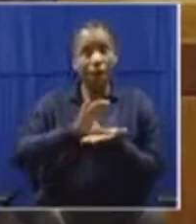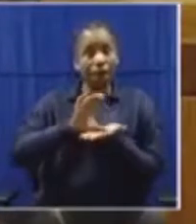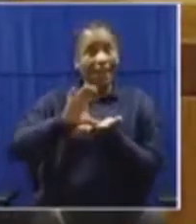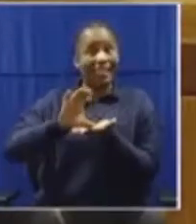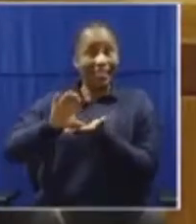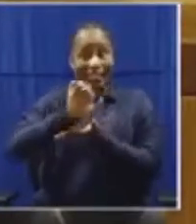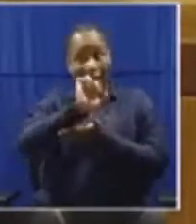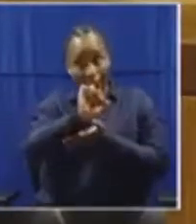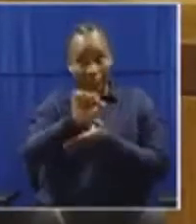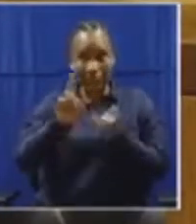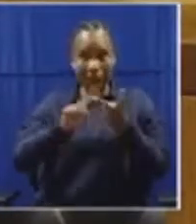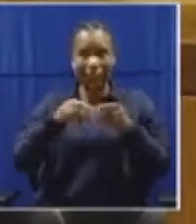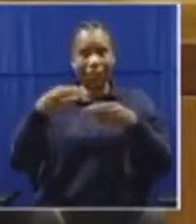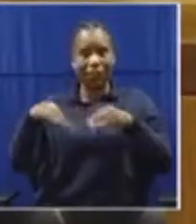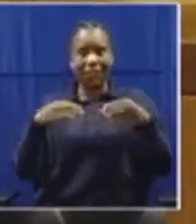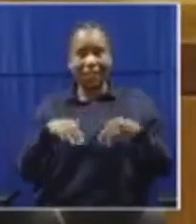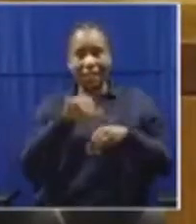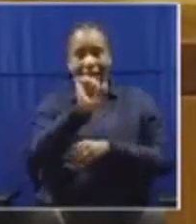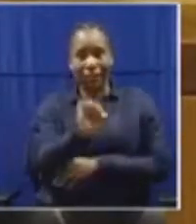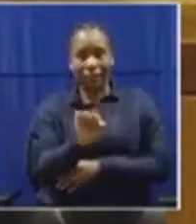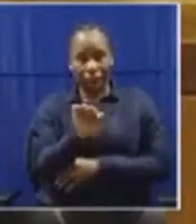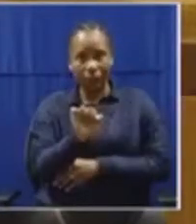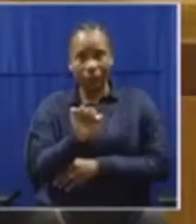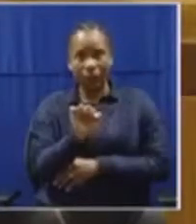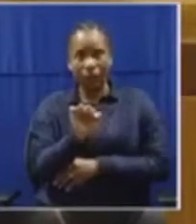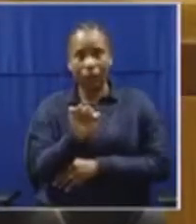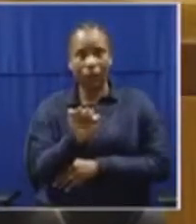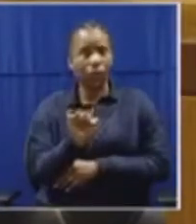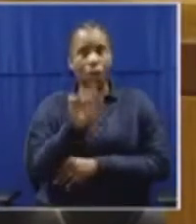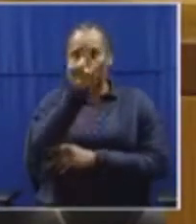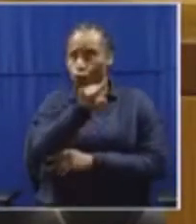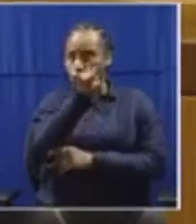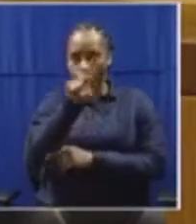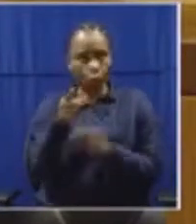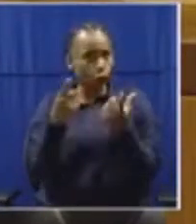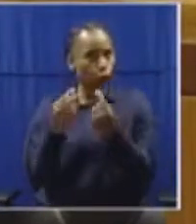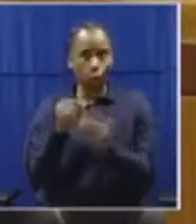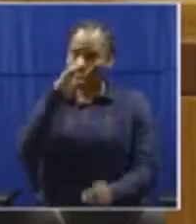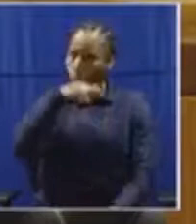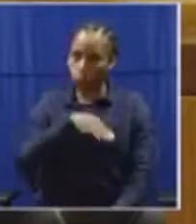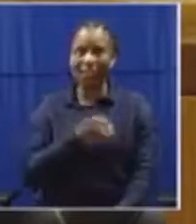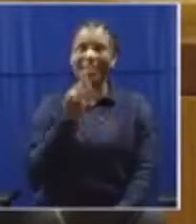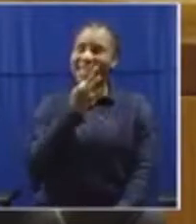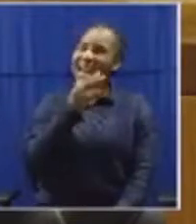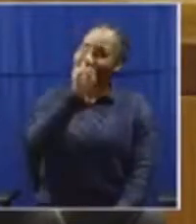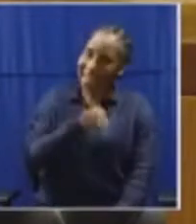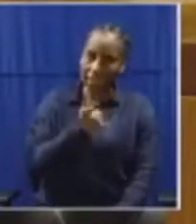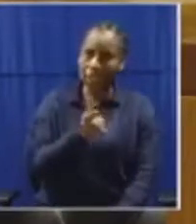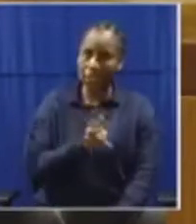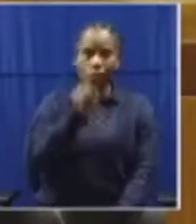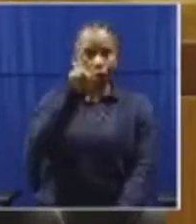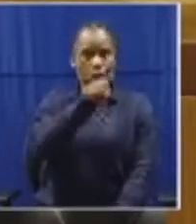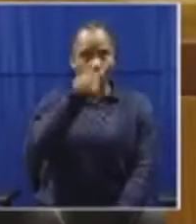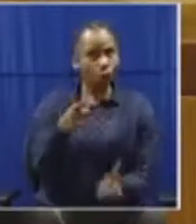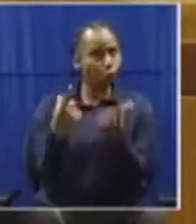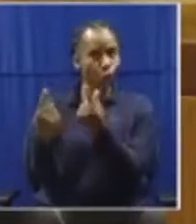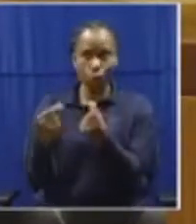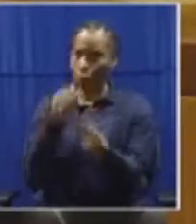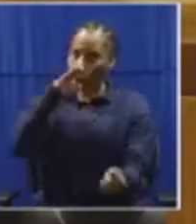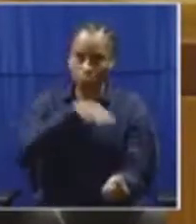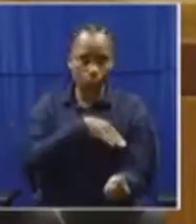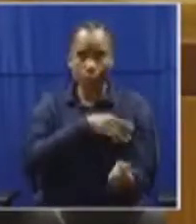activities, there was no wrongdoing. Let me repeat, no wrongdoing, no